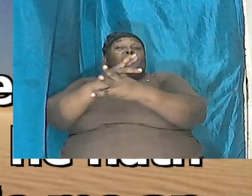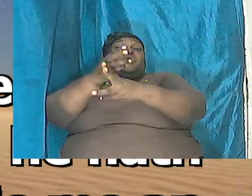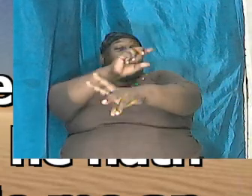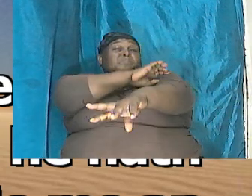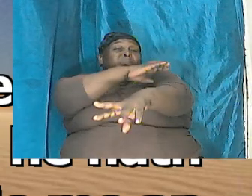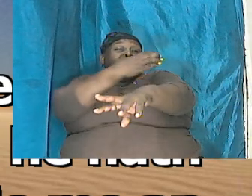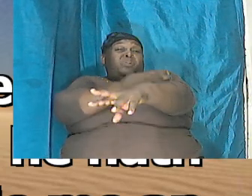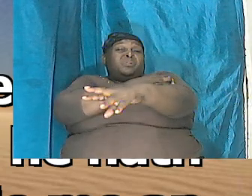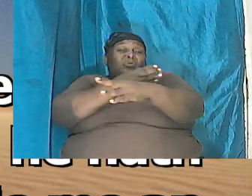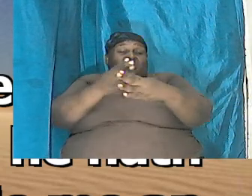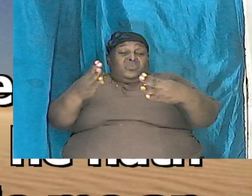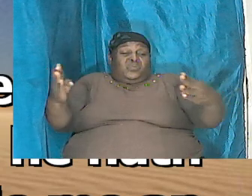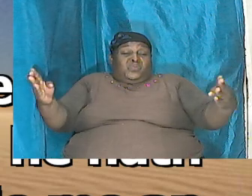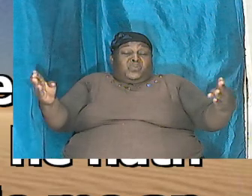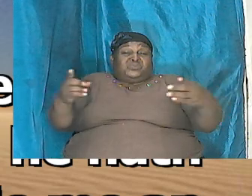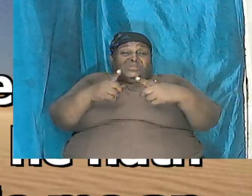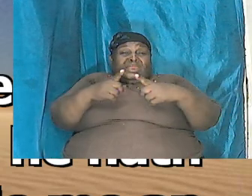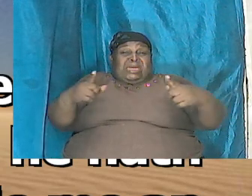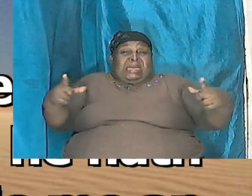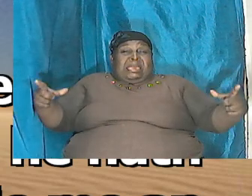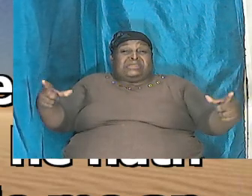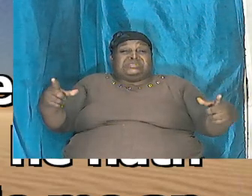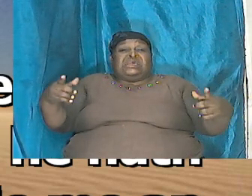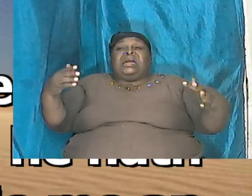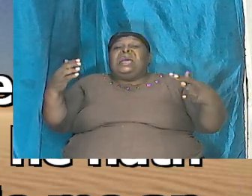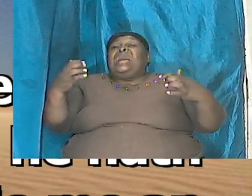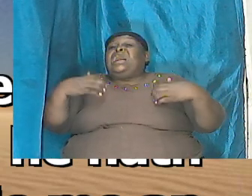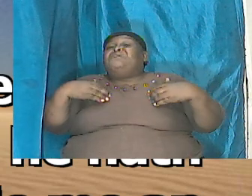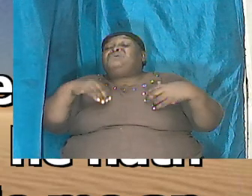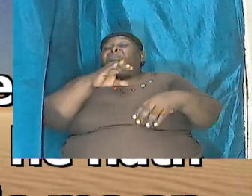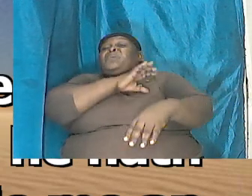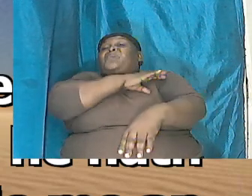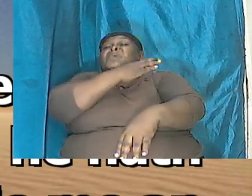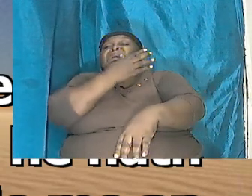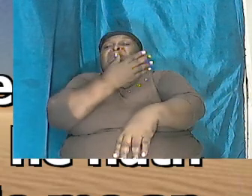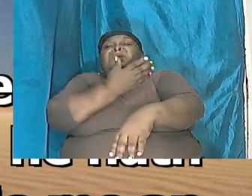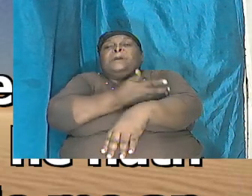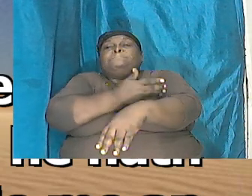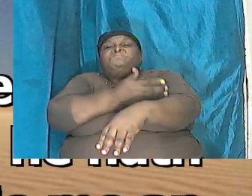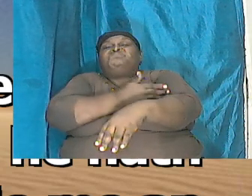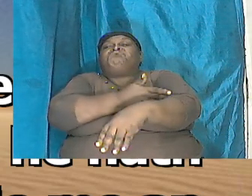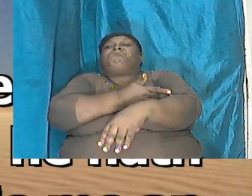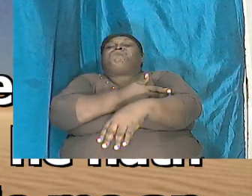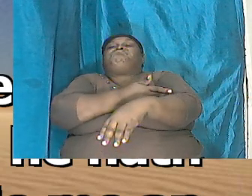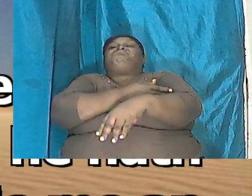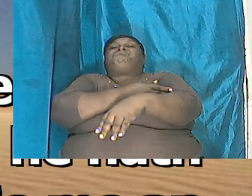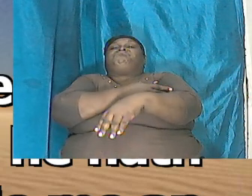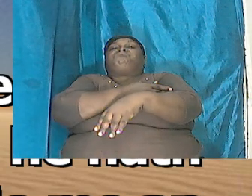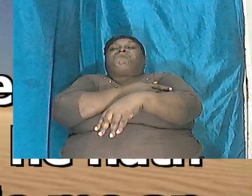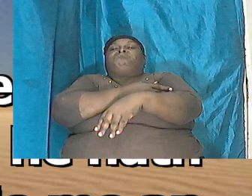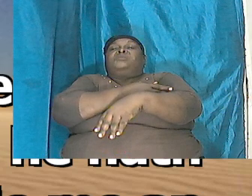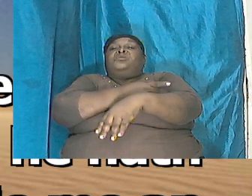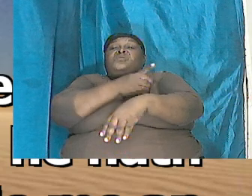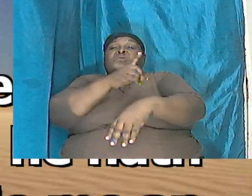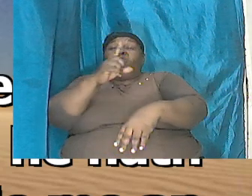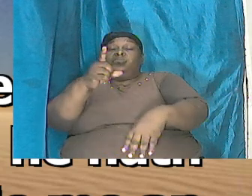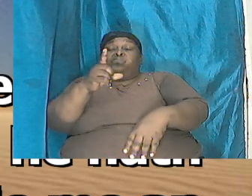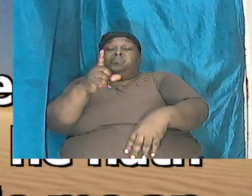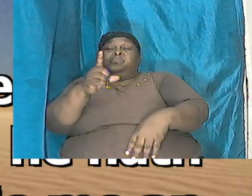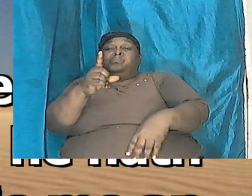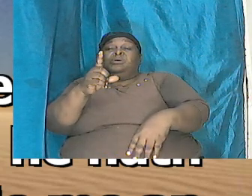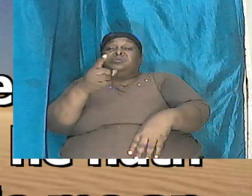large had the capacity to in one swoop